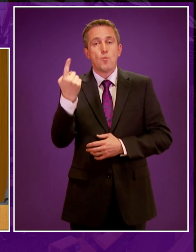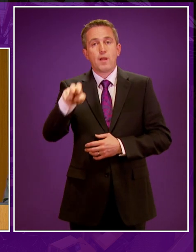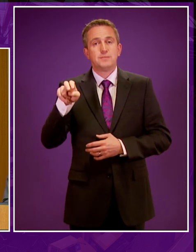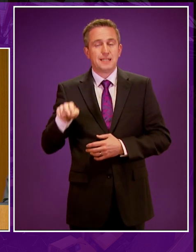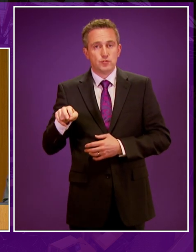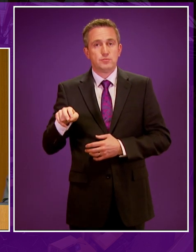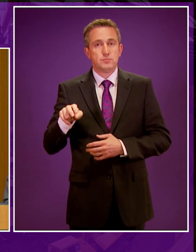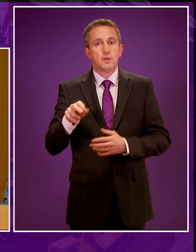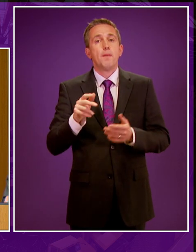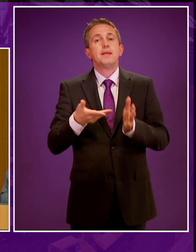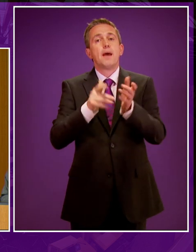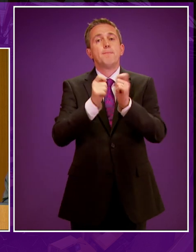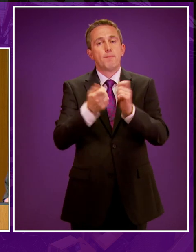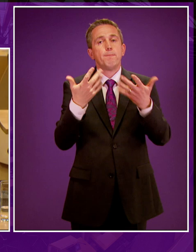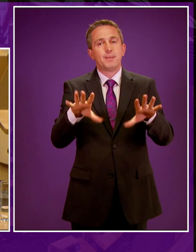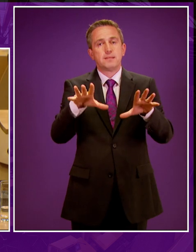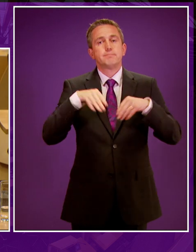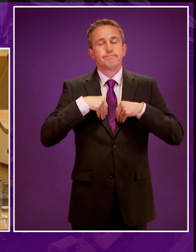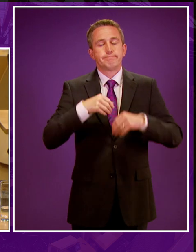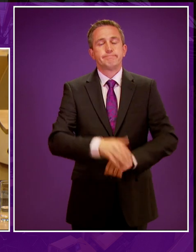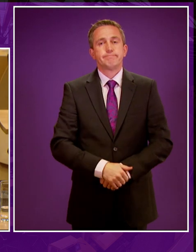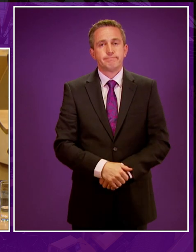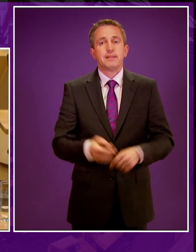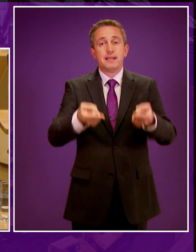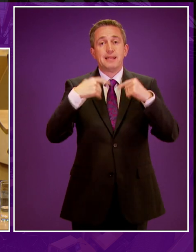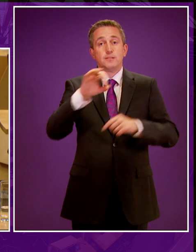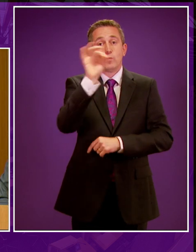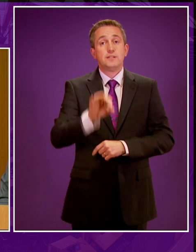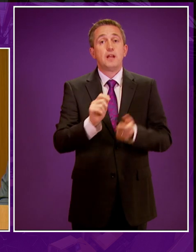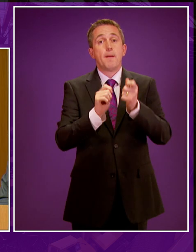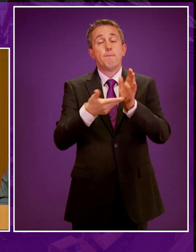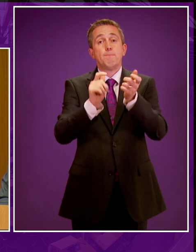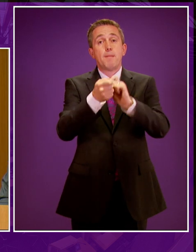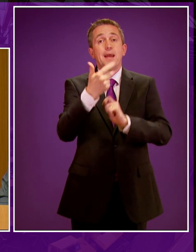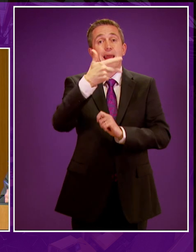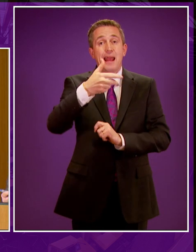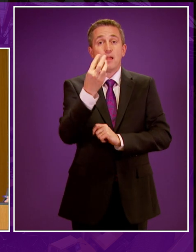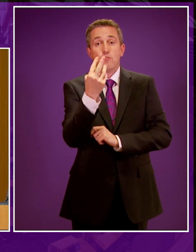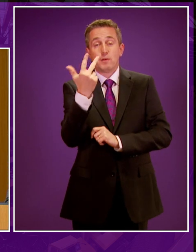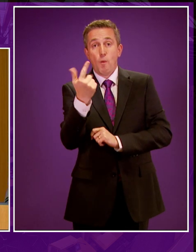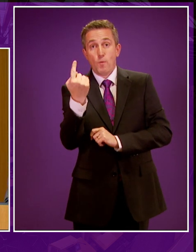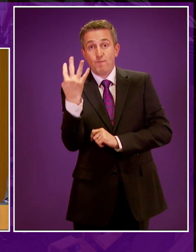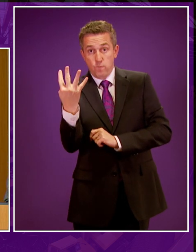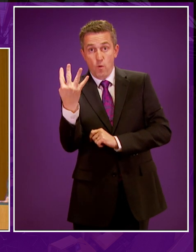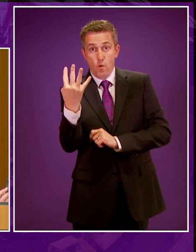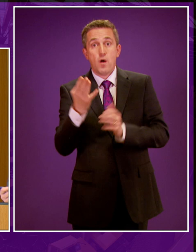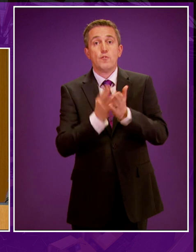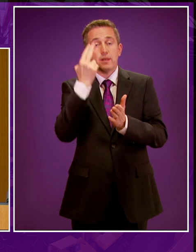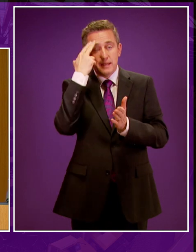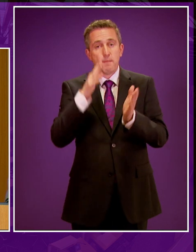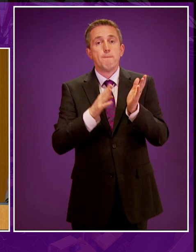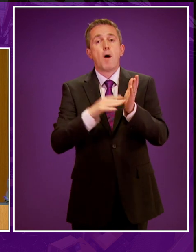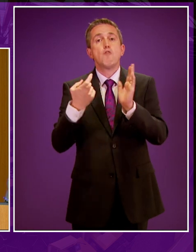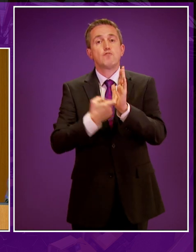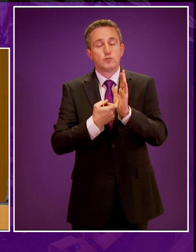abstention. The amendment is therefore not agreed. The next question is that amendment 8341.4 in the name of Mark Ruskell,